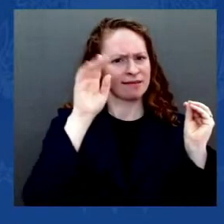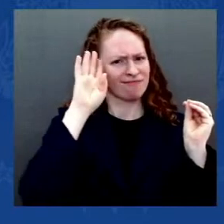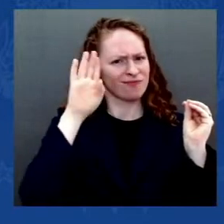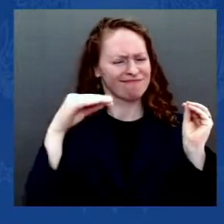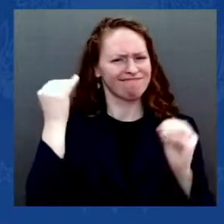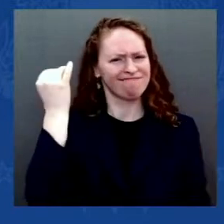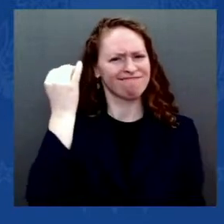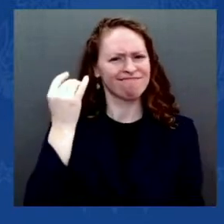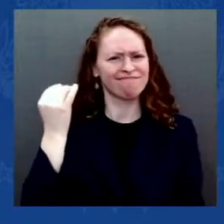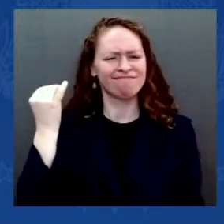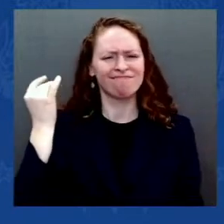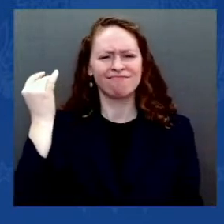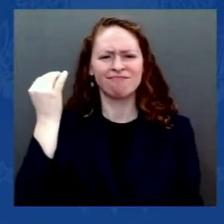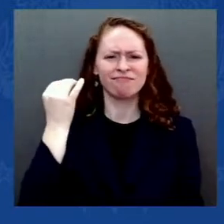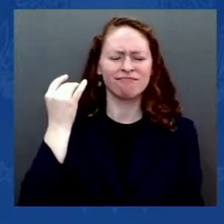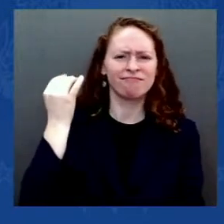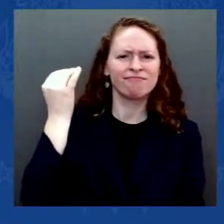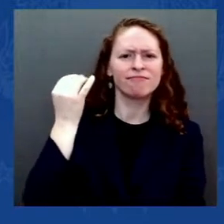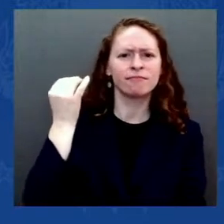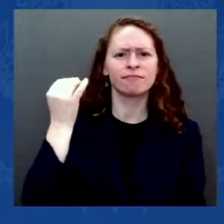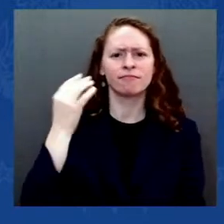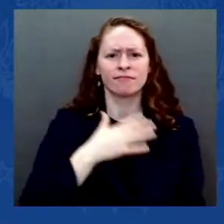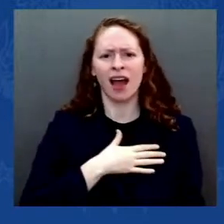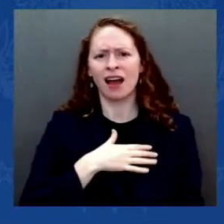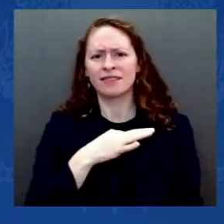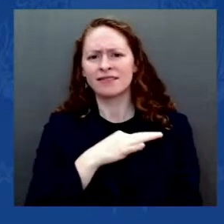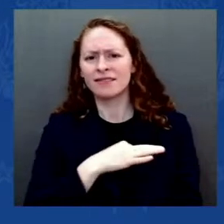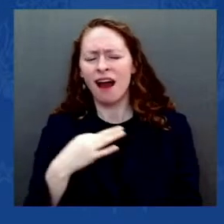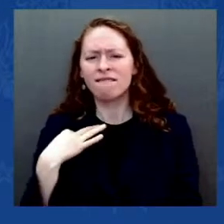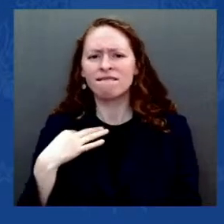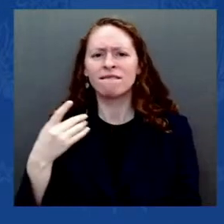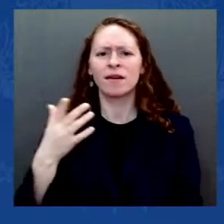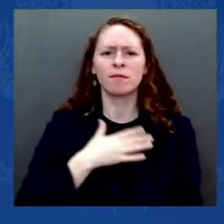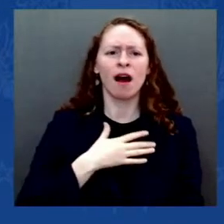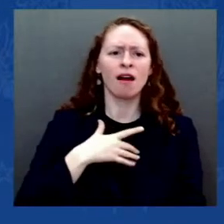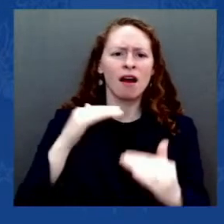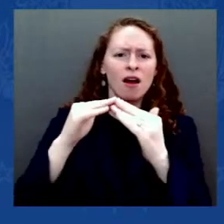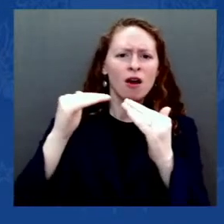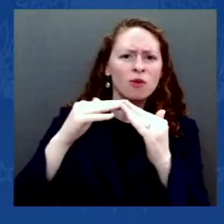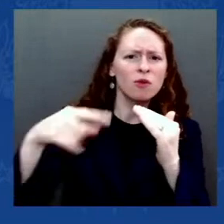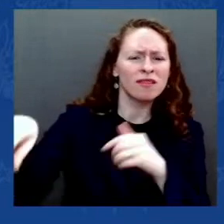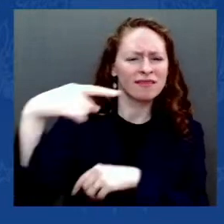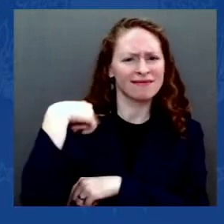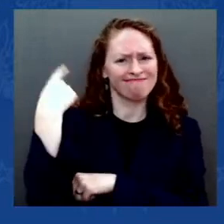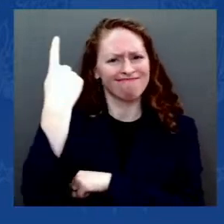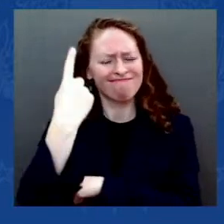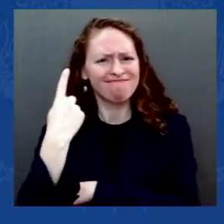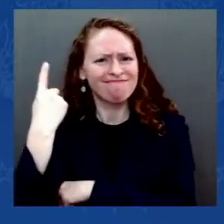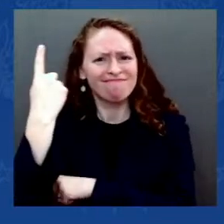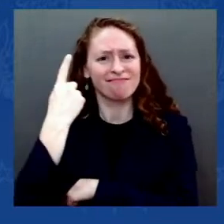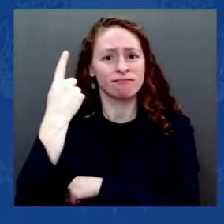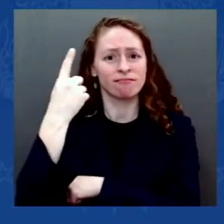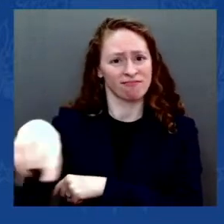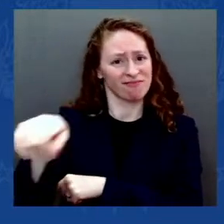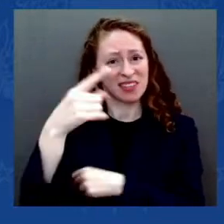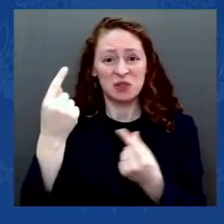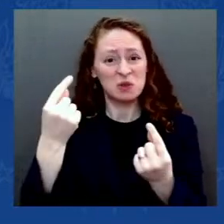seek refuge in our office, converting filing cabinets into barricades.